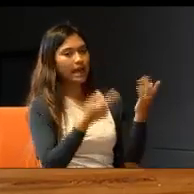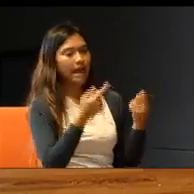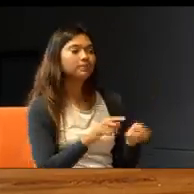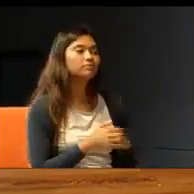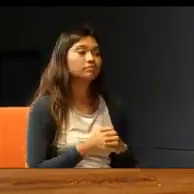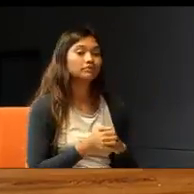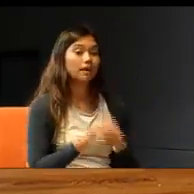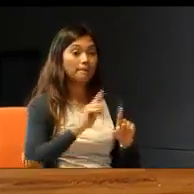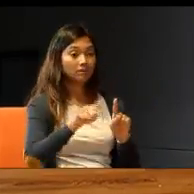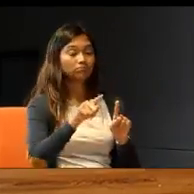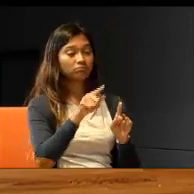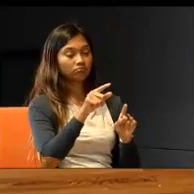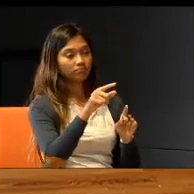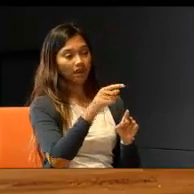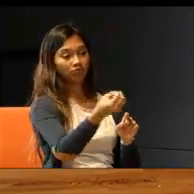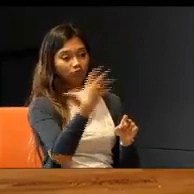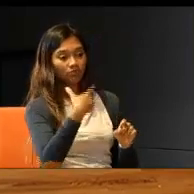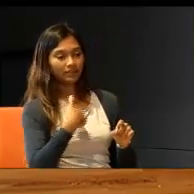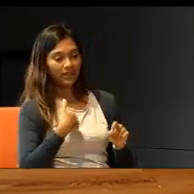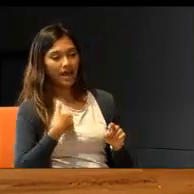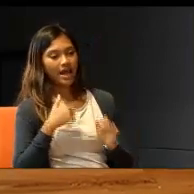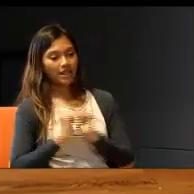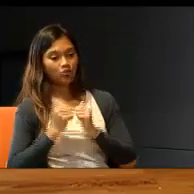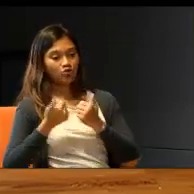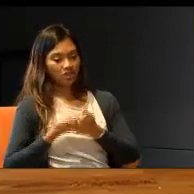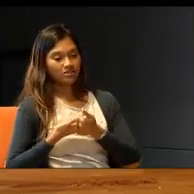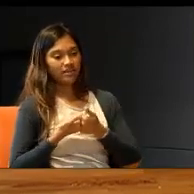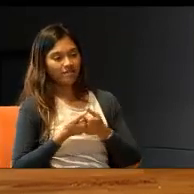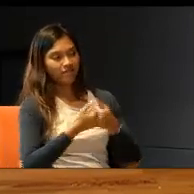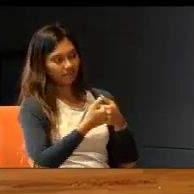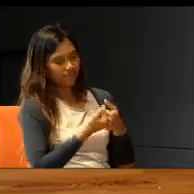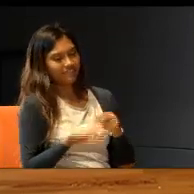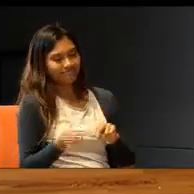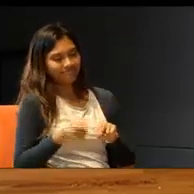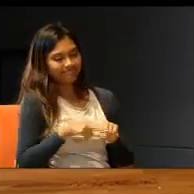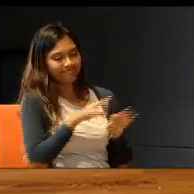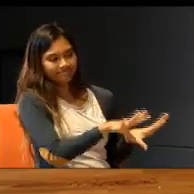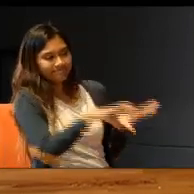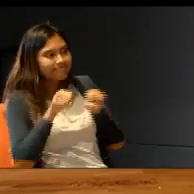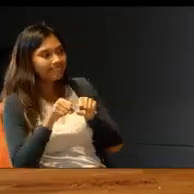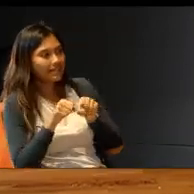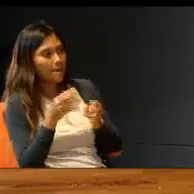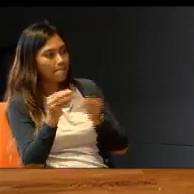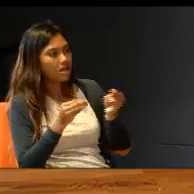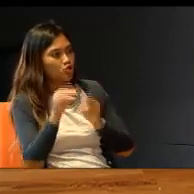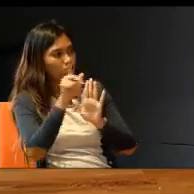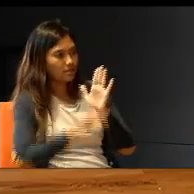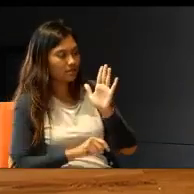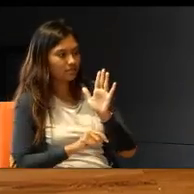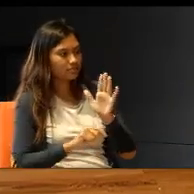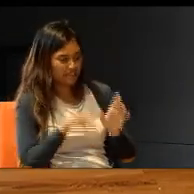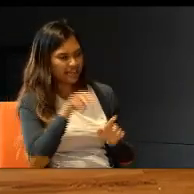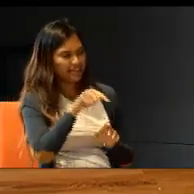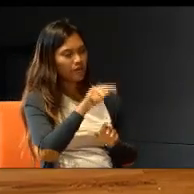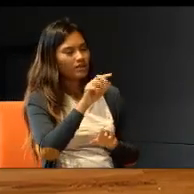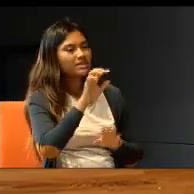increasingly, took over the management, of this program. It was an experiment,